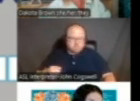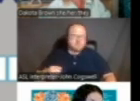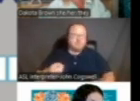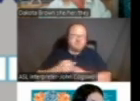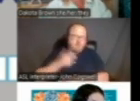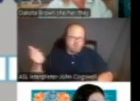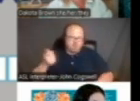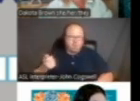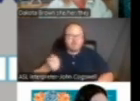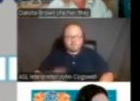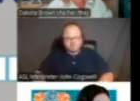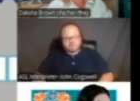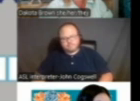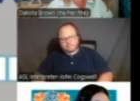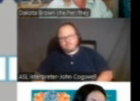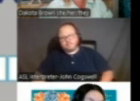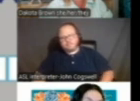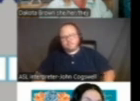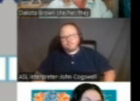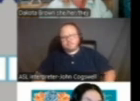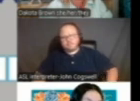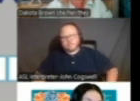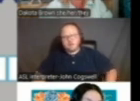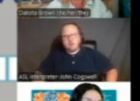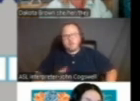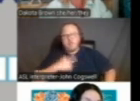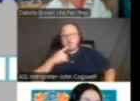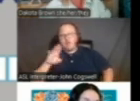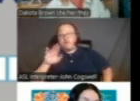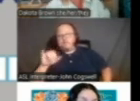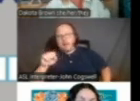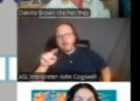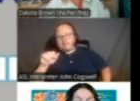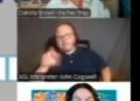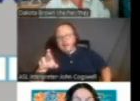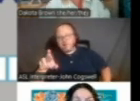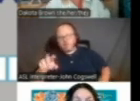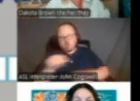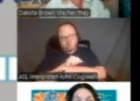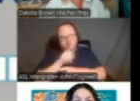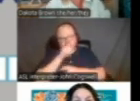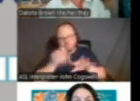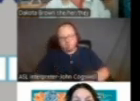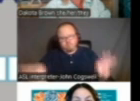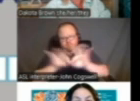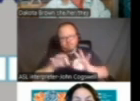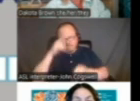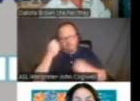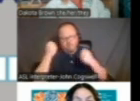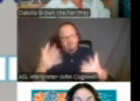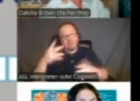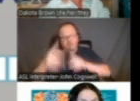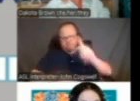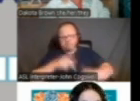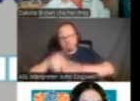grant. Also, I think that bystander training is really an important first step for a lot of people,